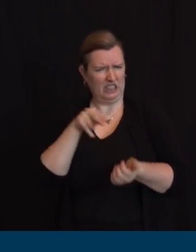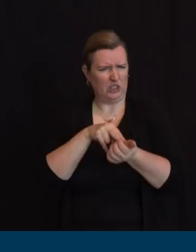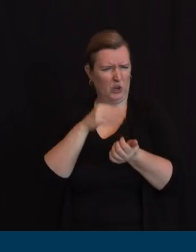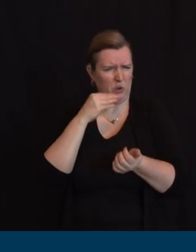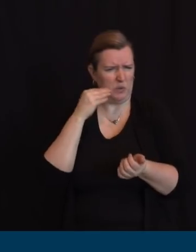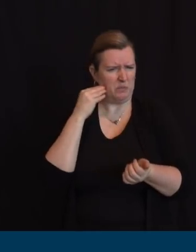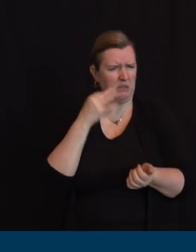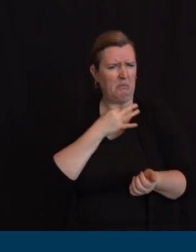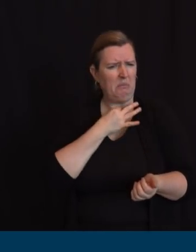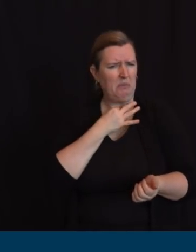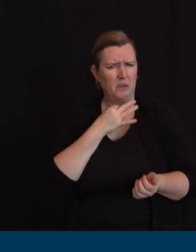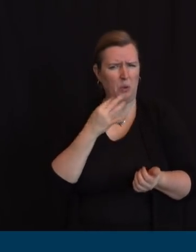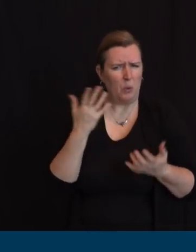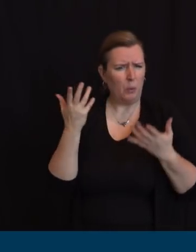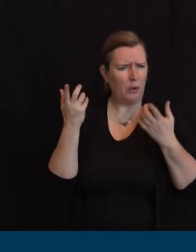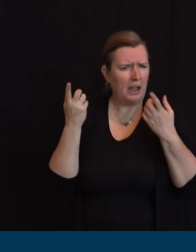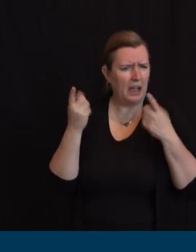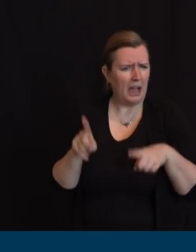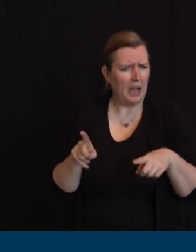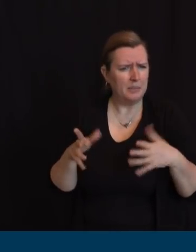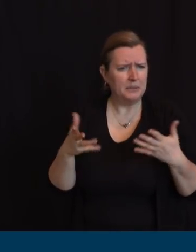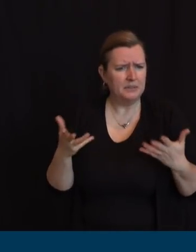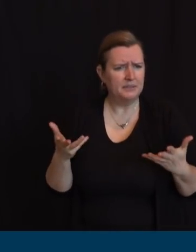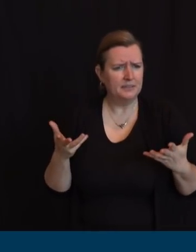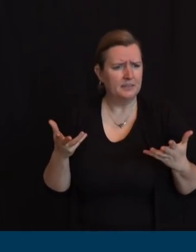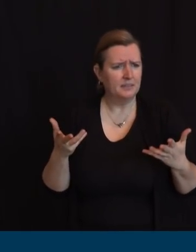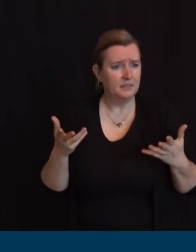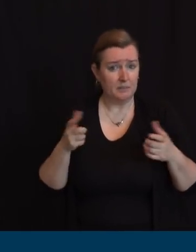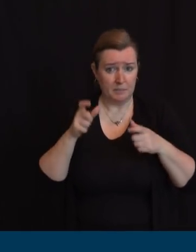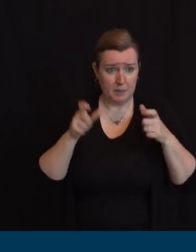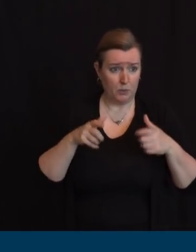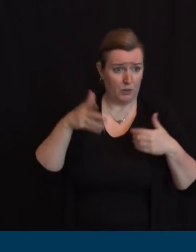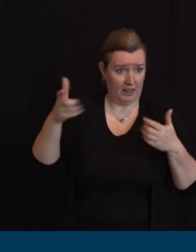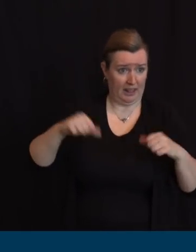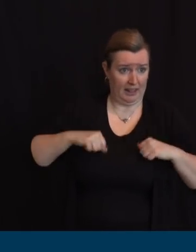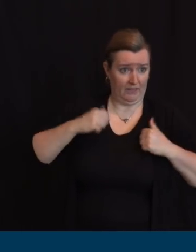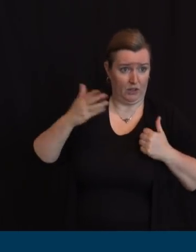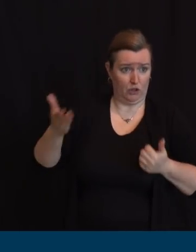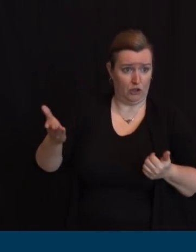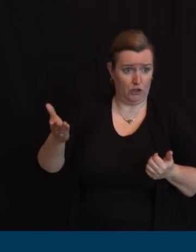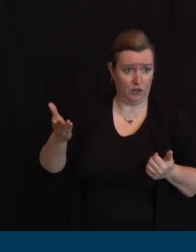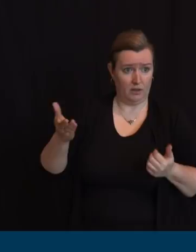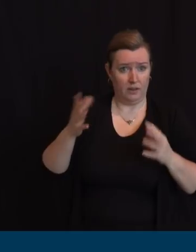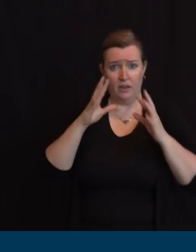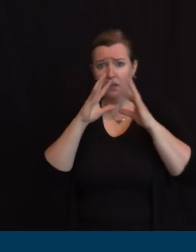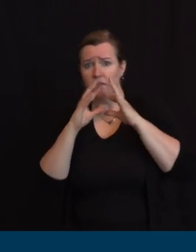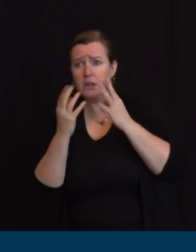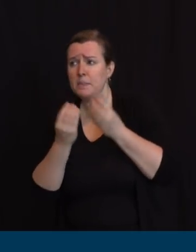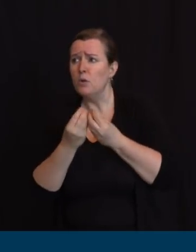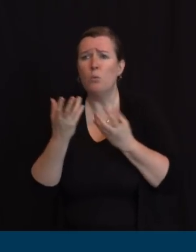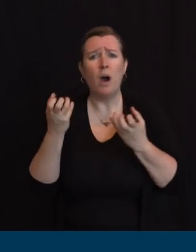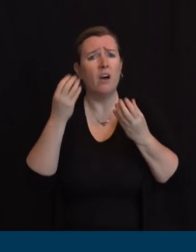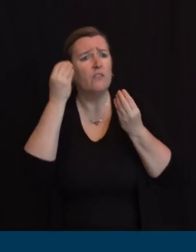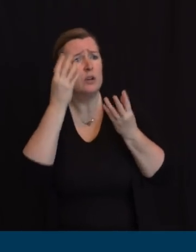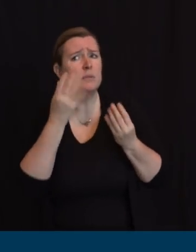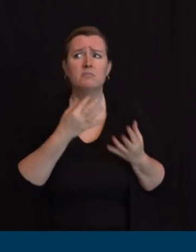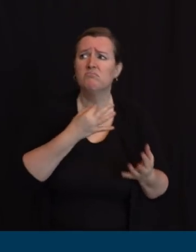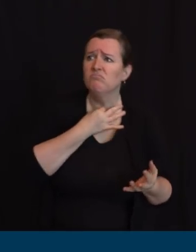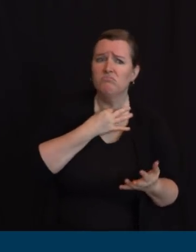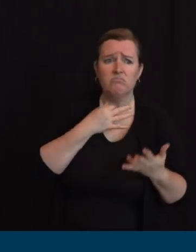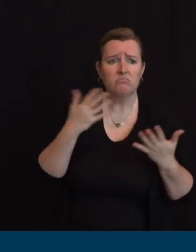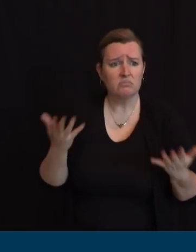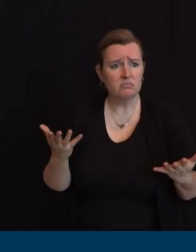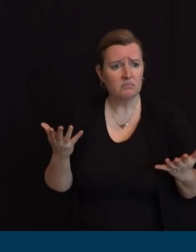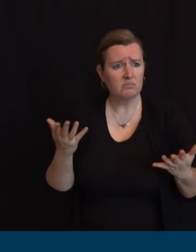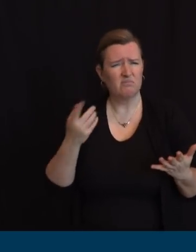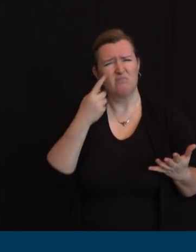are clamoring for information about them can we get names of places to see just any kind of information about what's going on there with these types